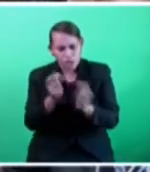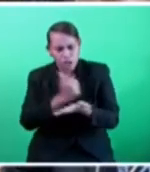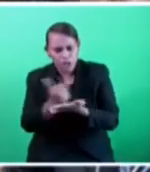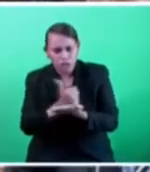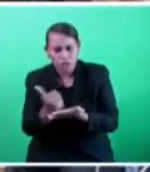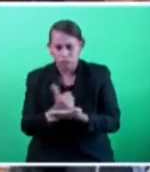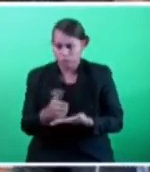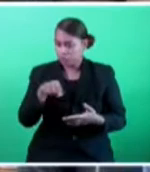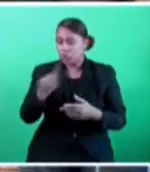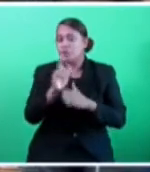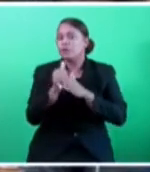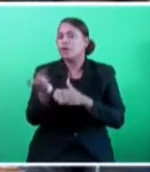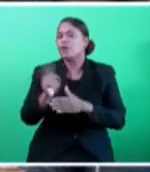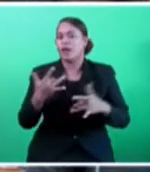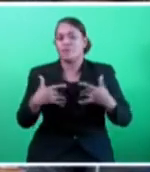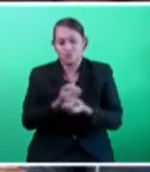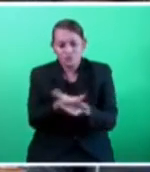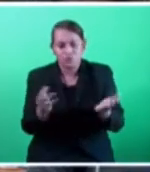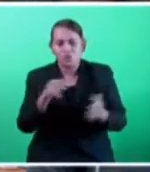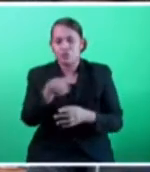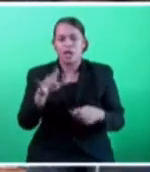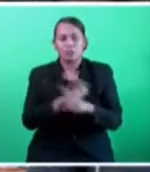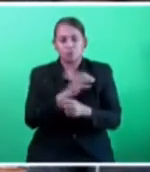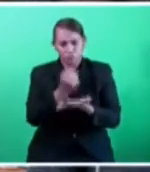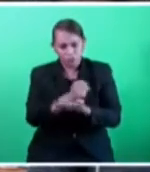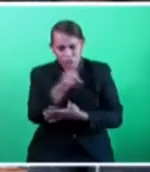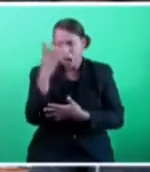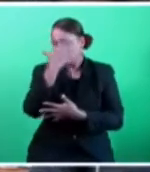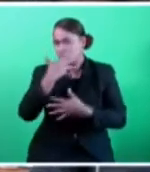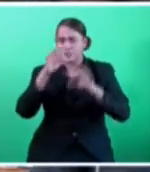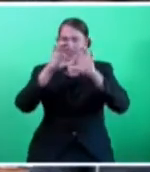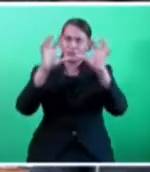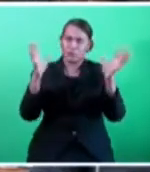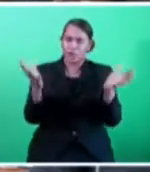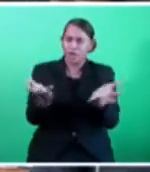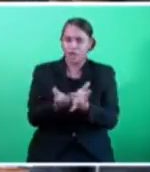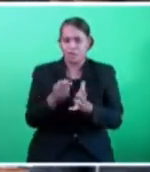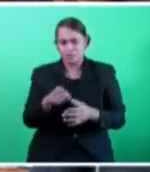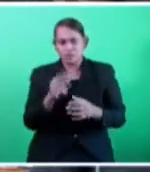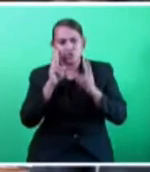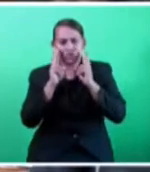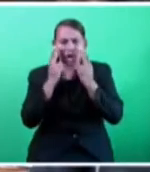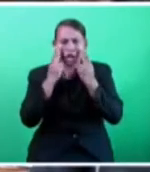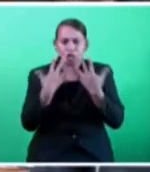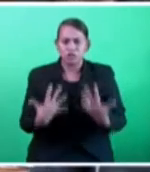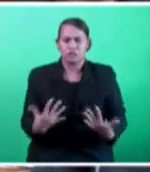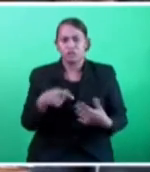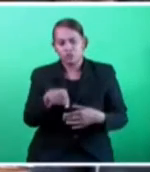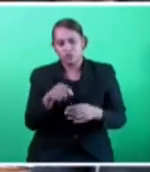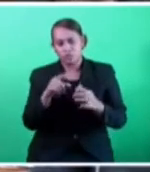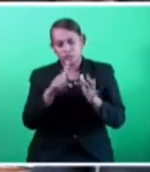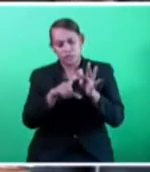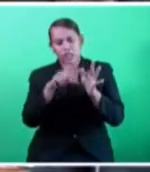-reviving actions in ensuring our beautiful and delicate human and natural ecosystems are preserved for the future